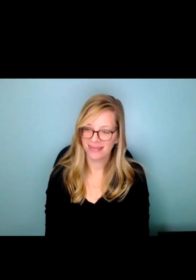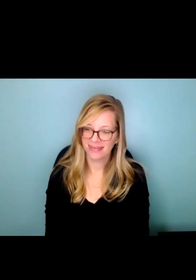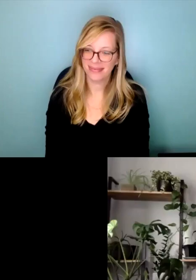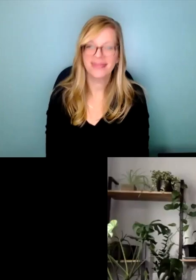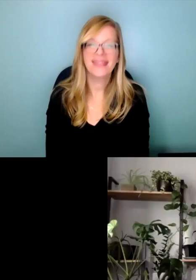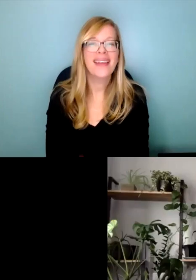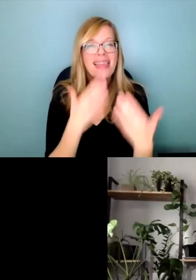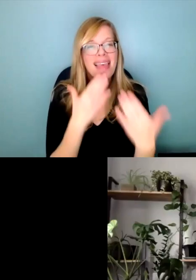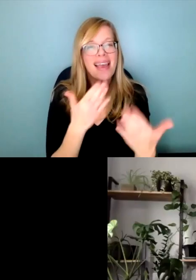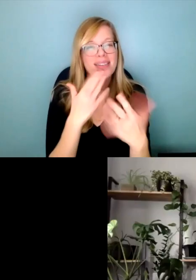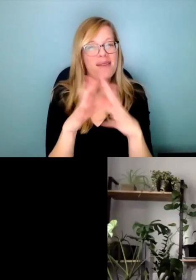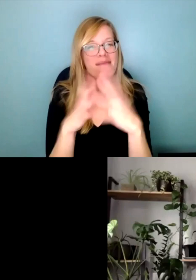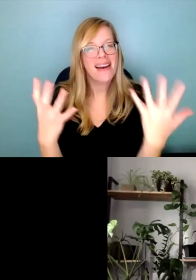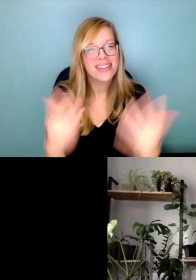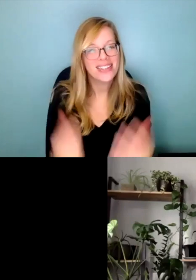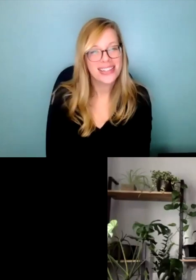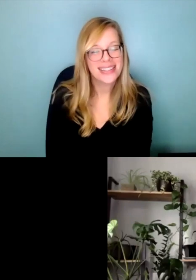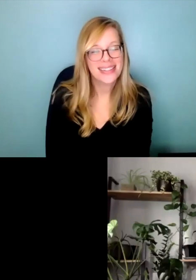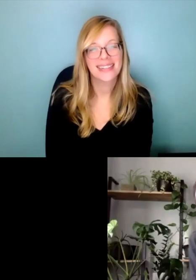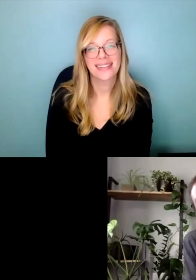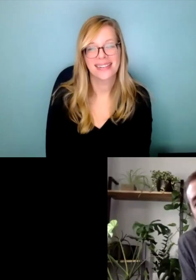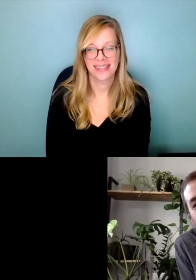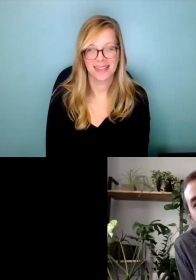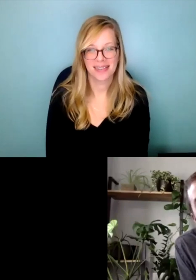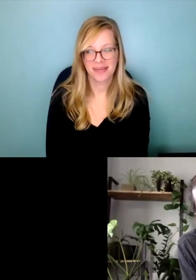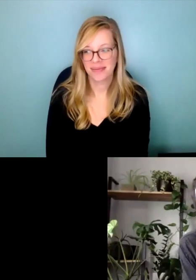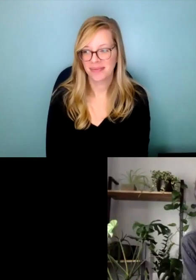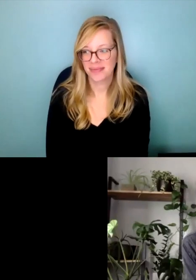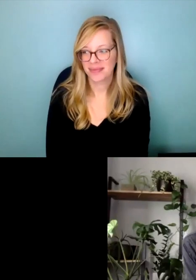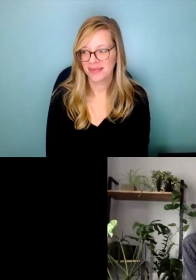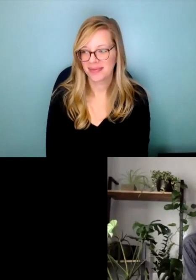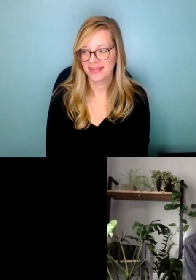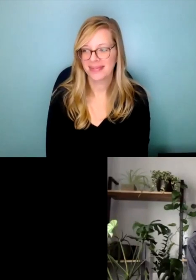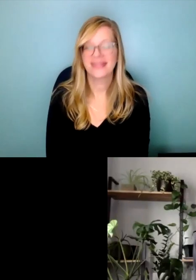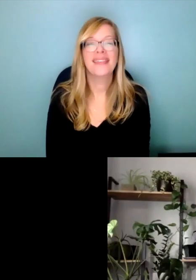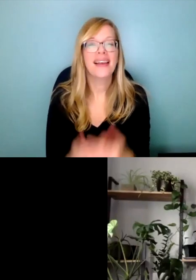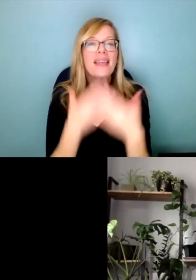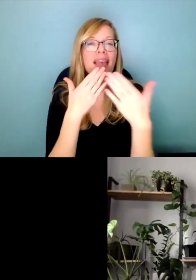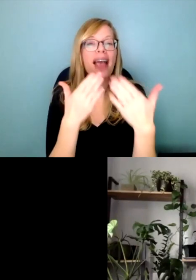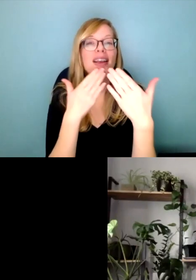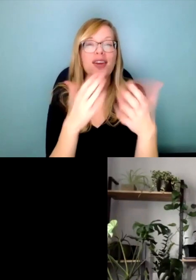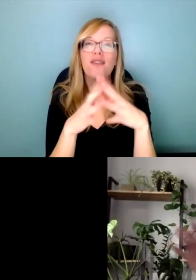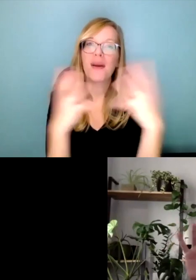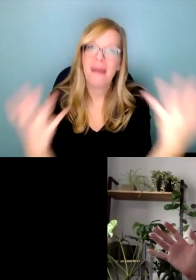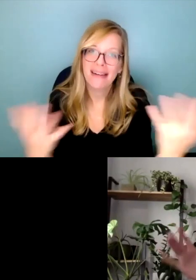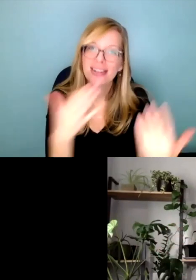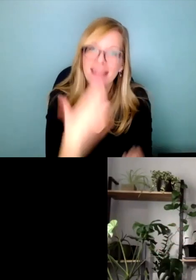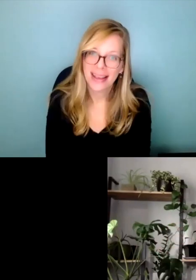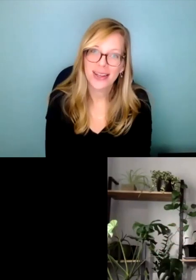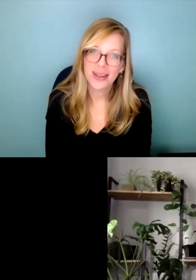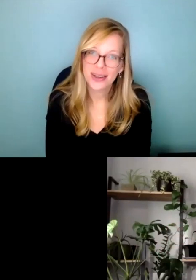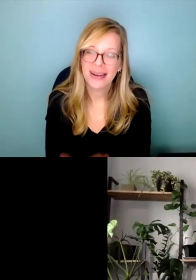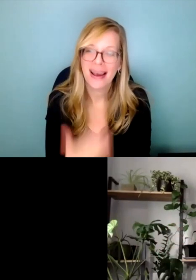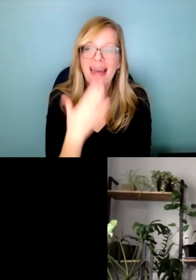thanks so much everyone thank you very much Darcy thank you so much